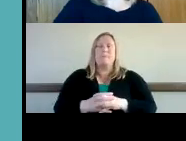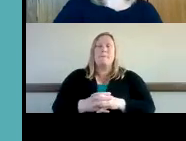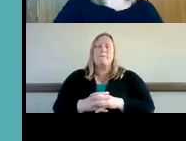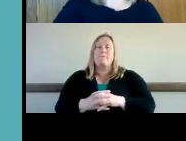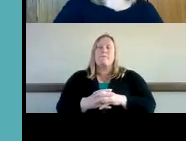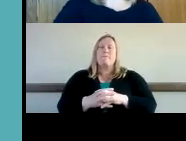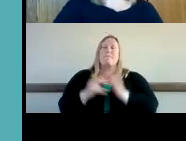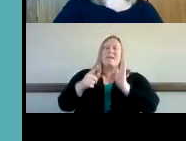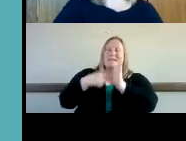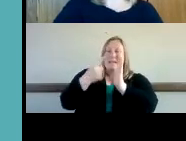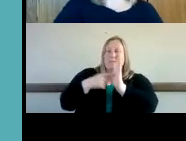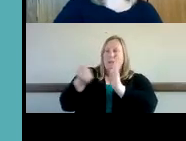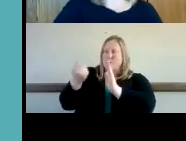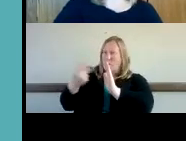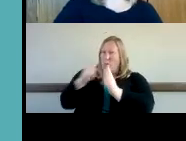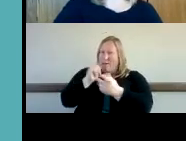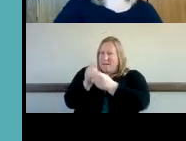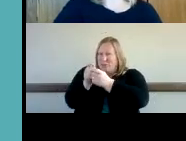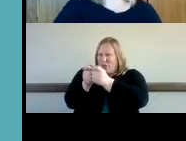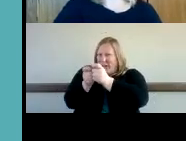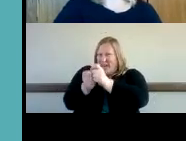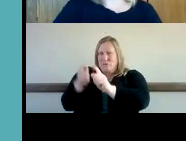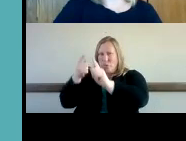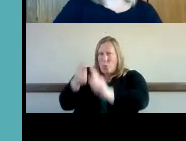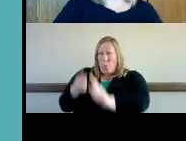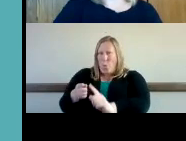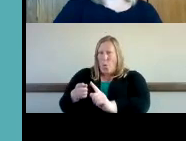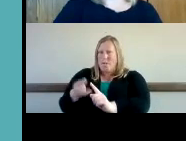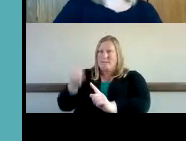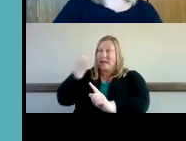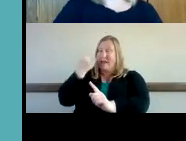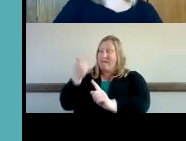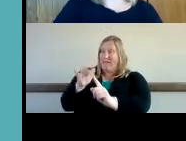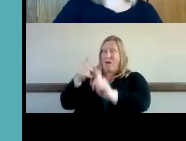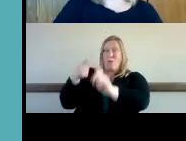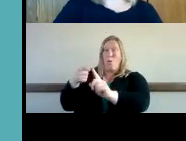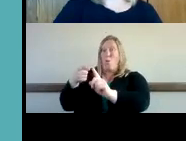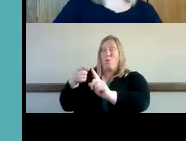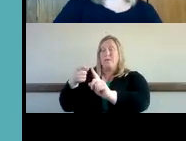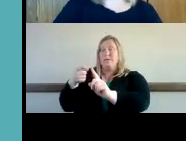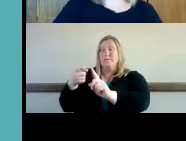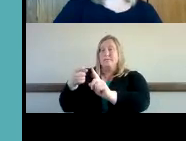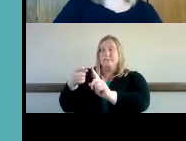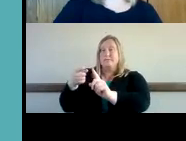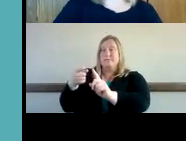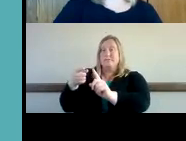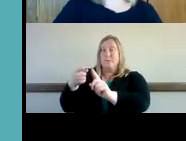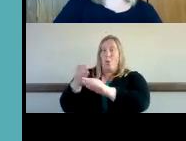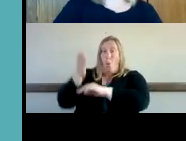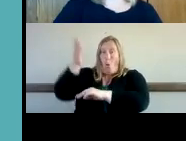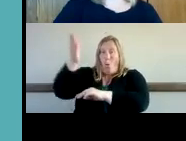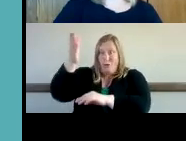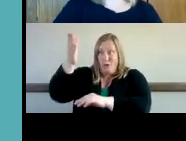modify the goals if they um turn out to um be either over or